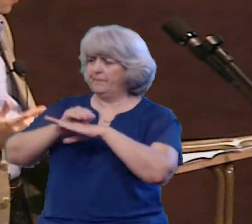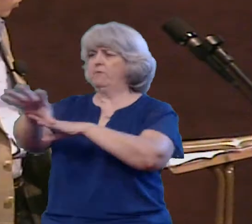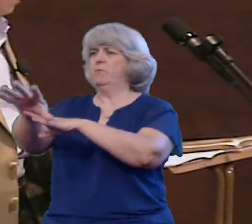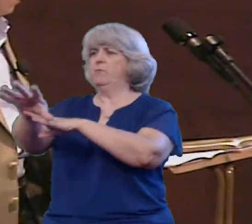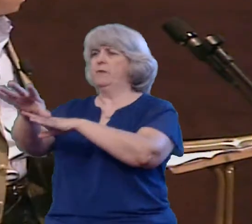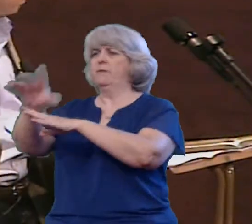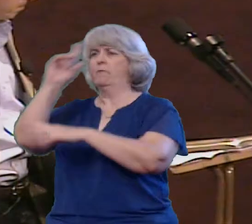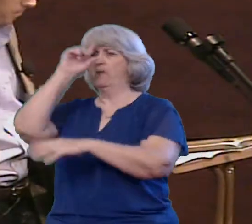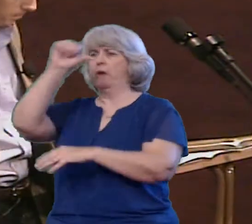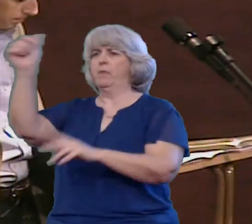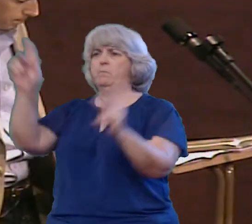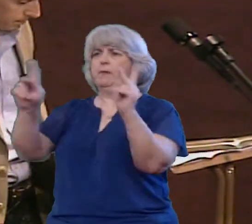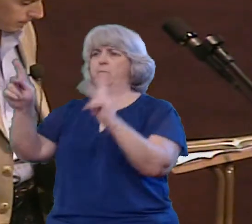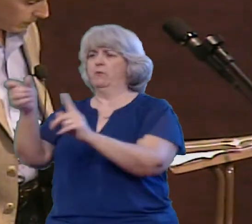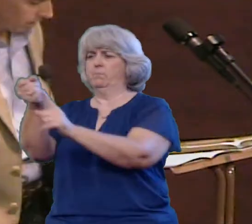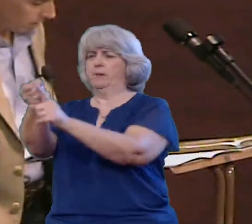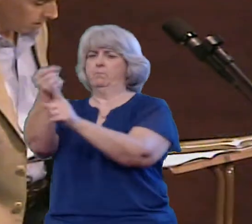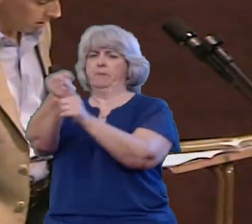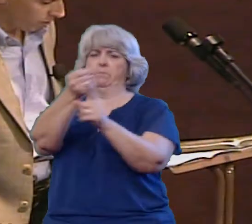them for the better